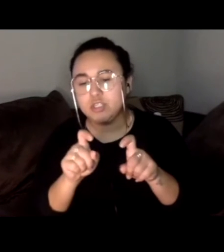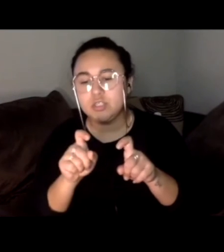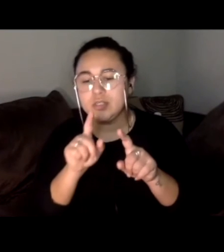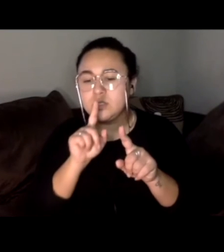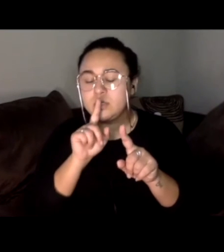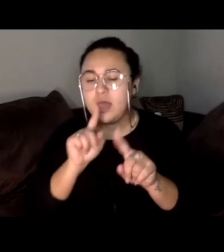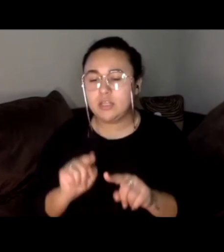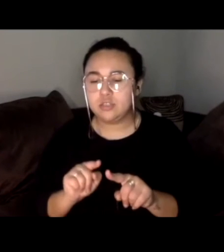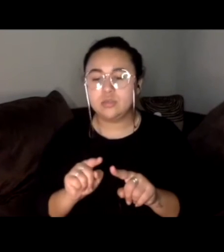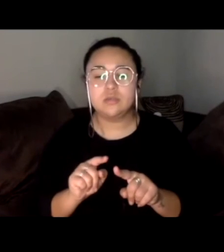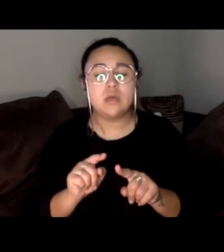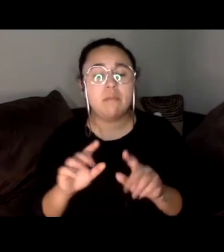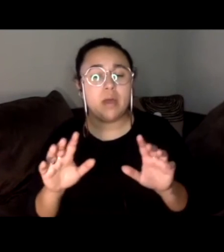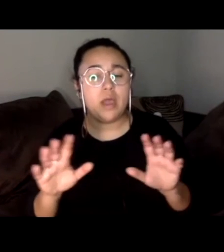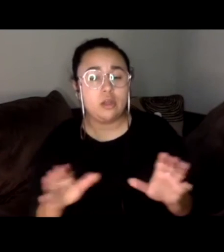some in the chat as well.